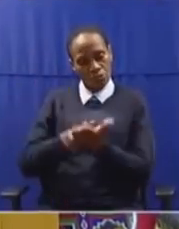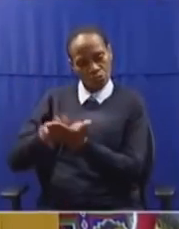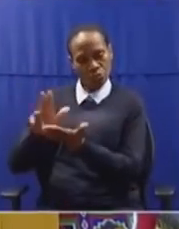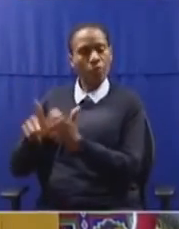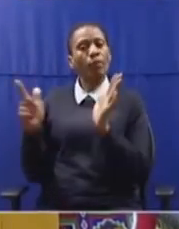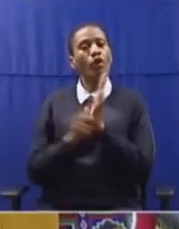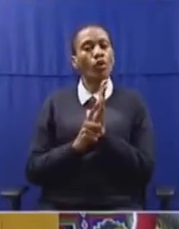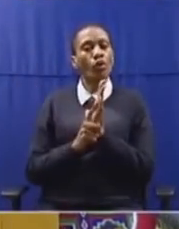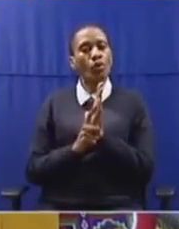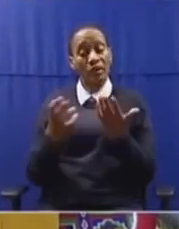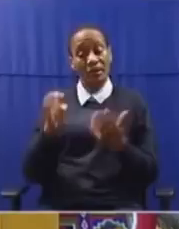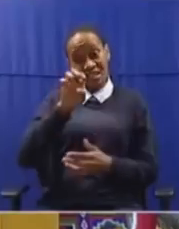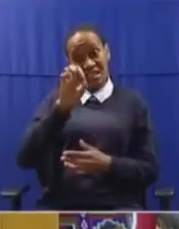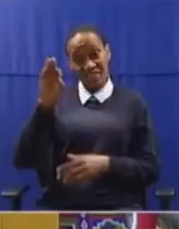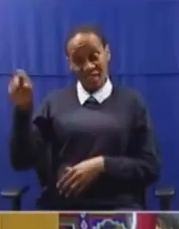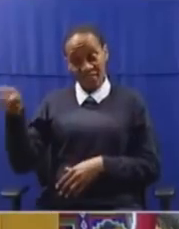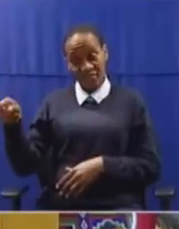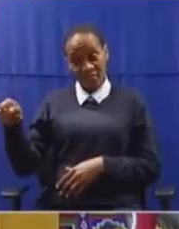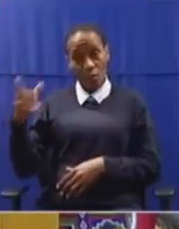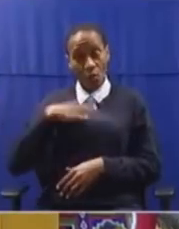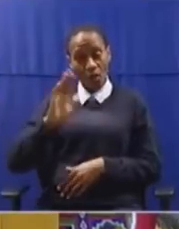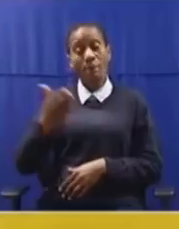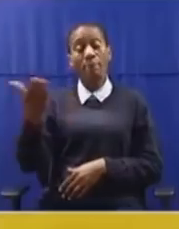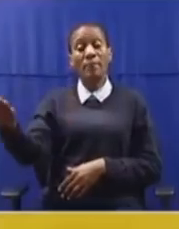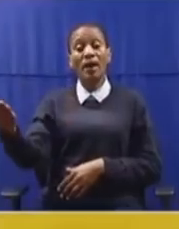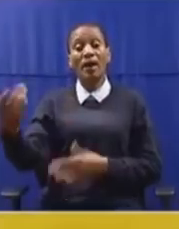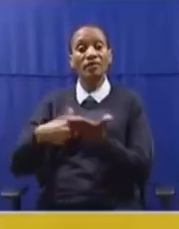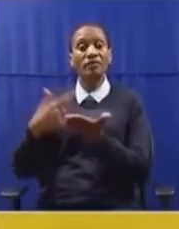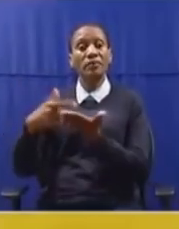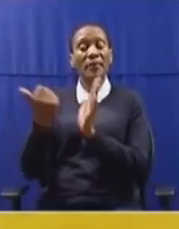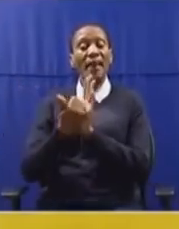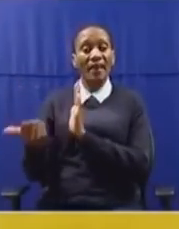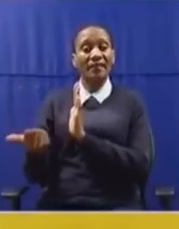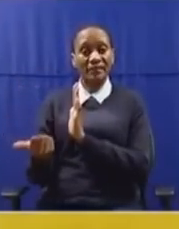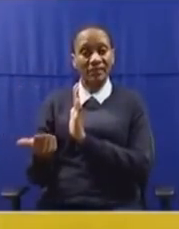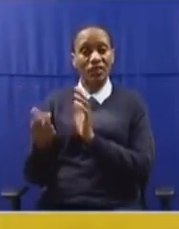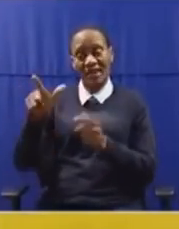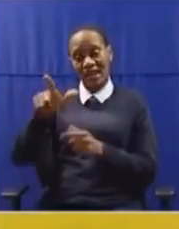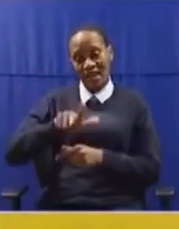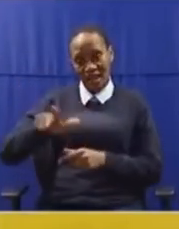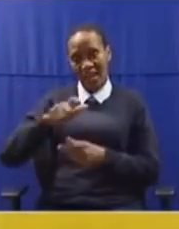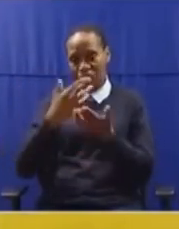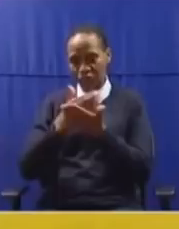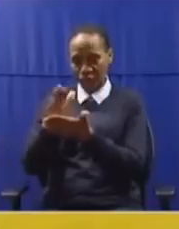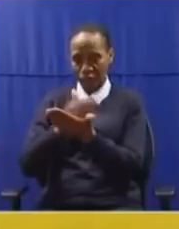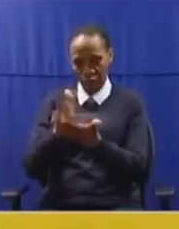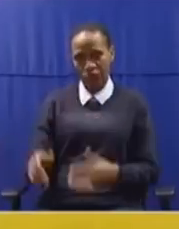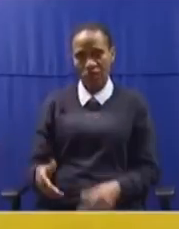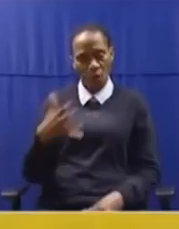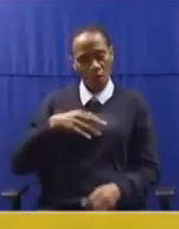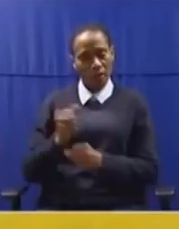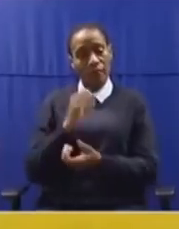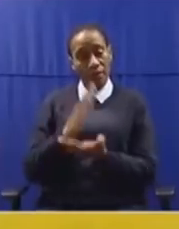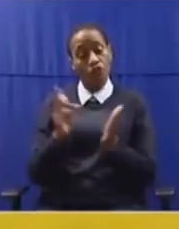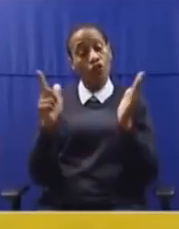and the Economic Freedom Fighters will table Land Restribution Act and Agrarian Reform Act. We must ensure that the legislation